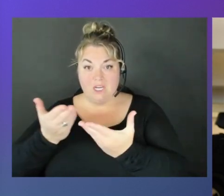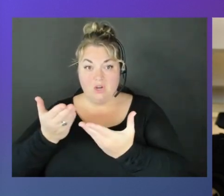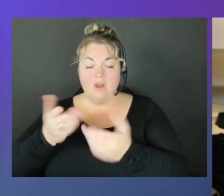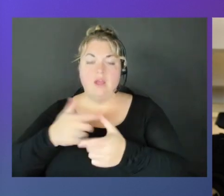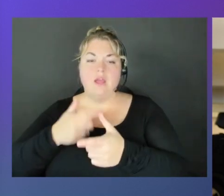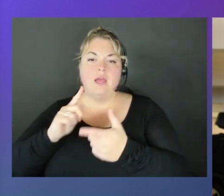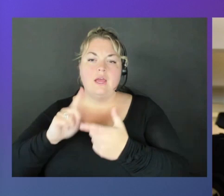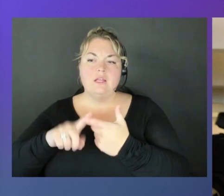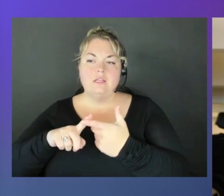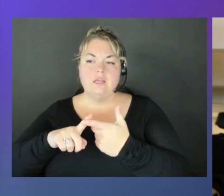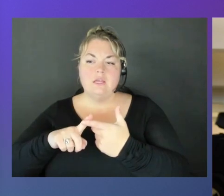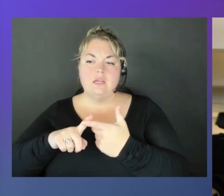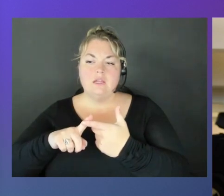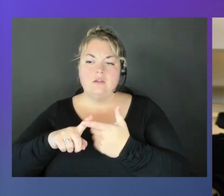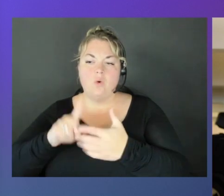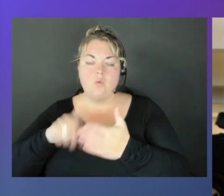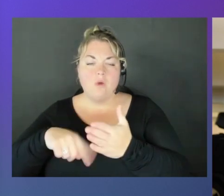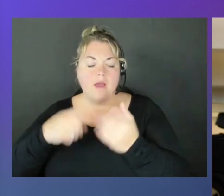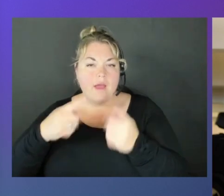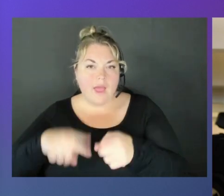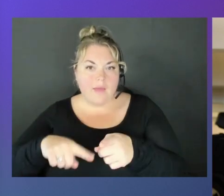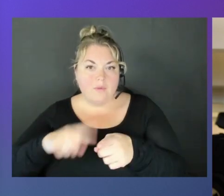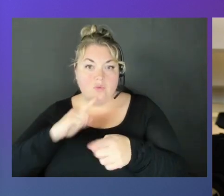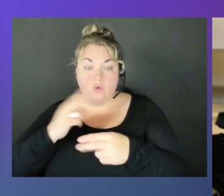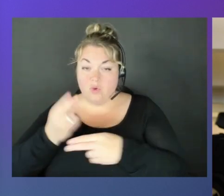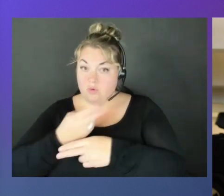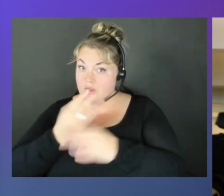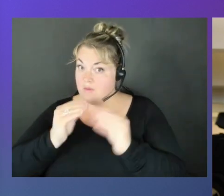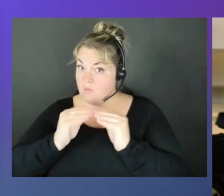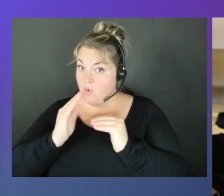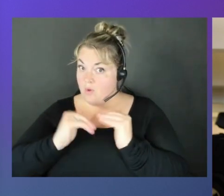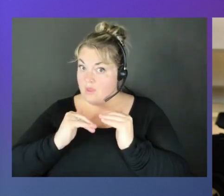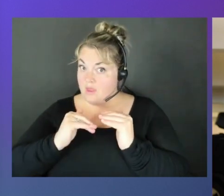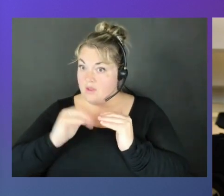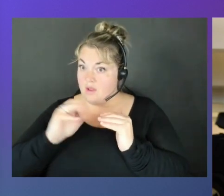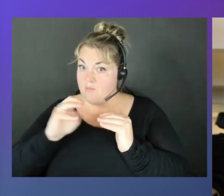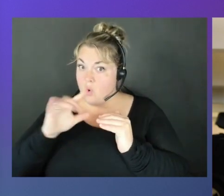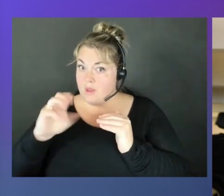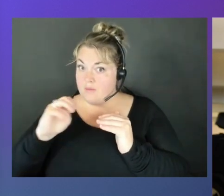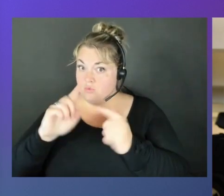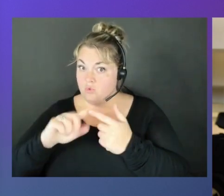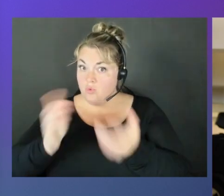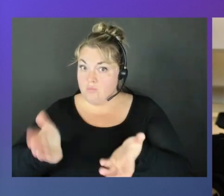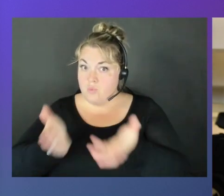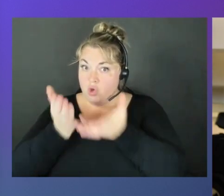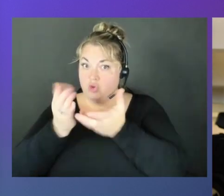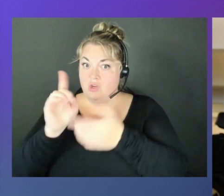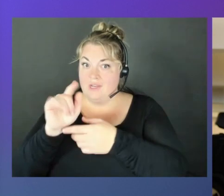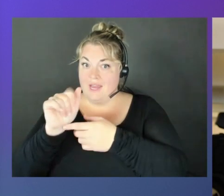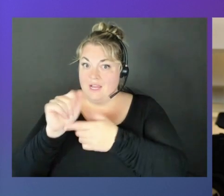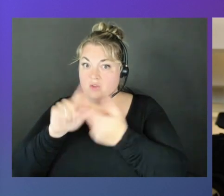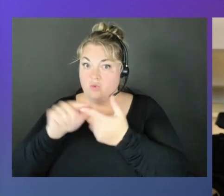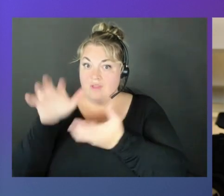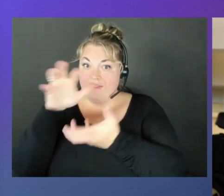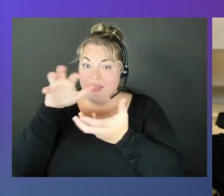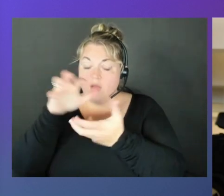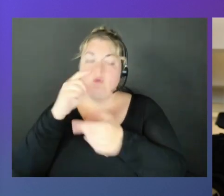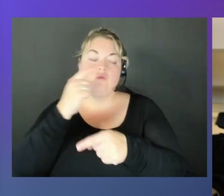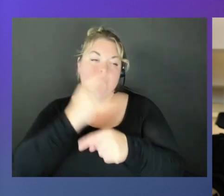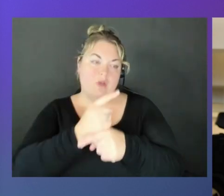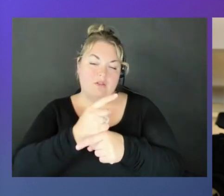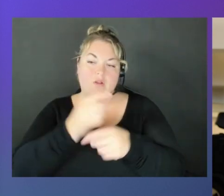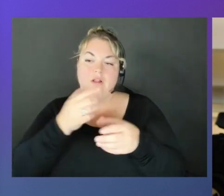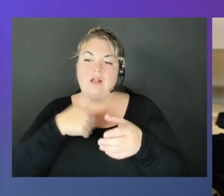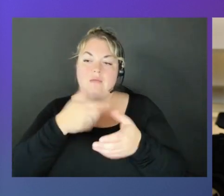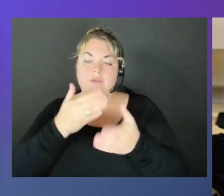what happens? So you use modem to push data to the cloud? Right. So let me talk about the workflow, a